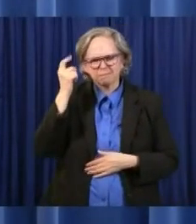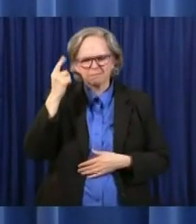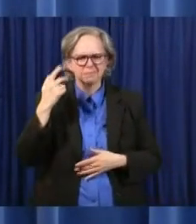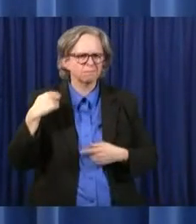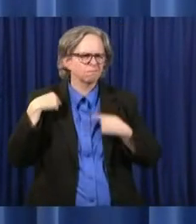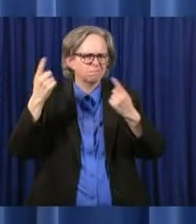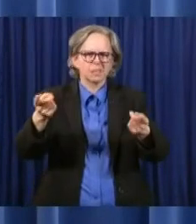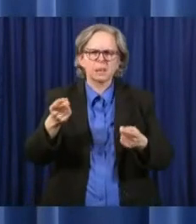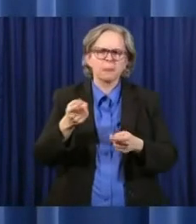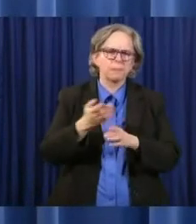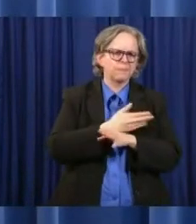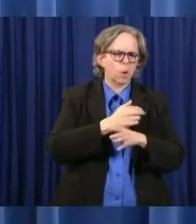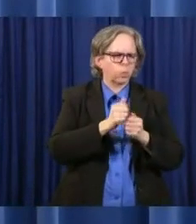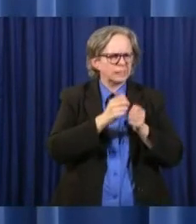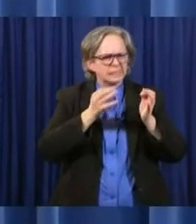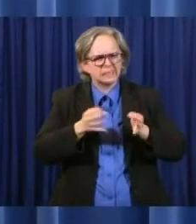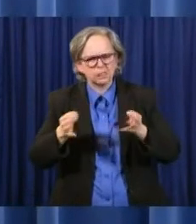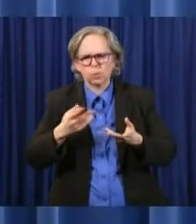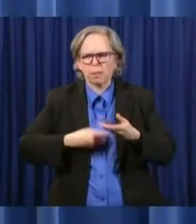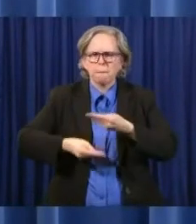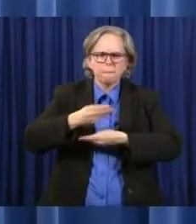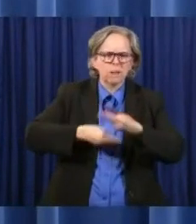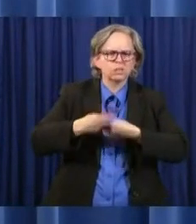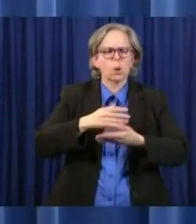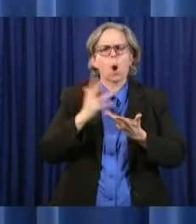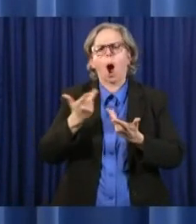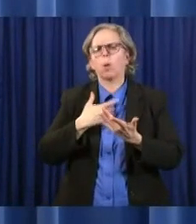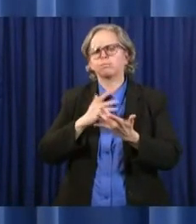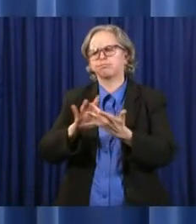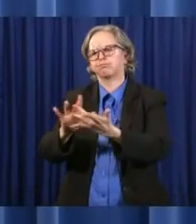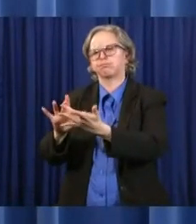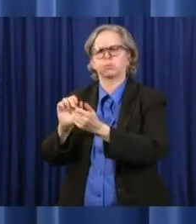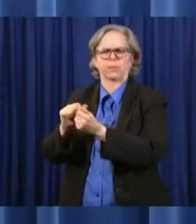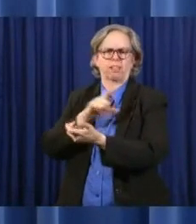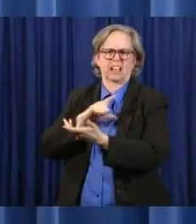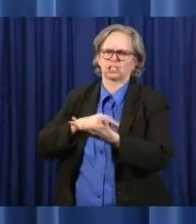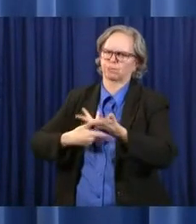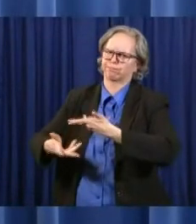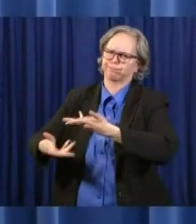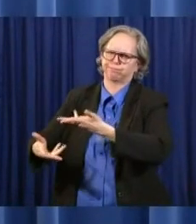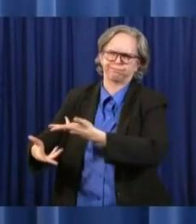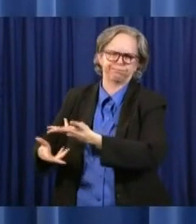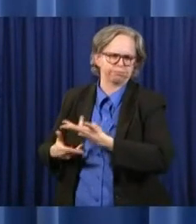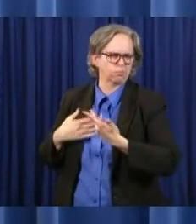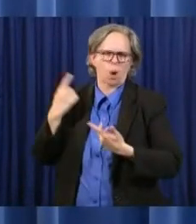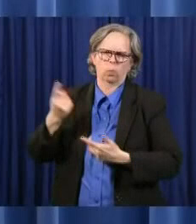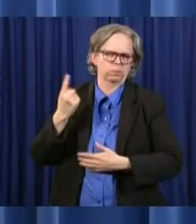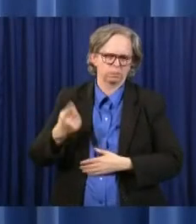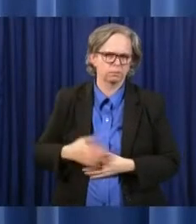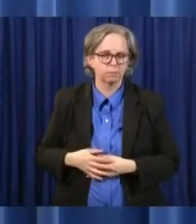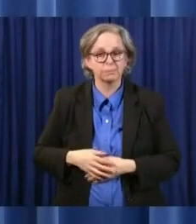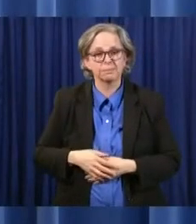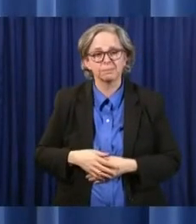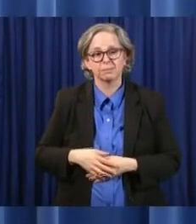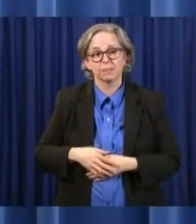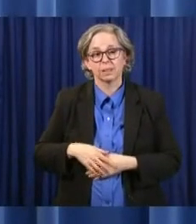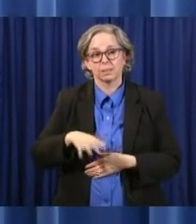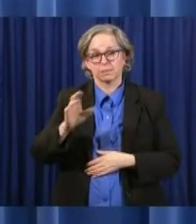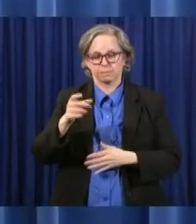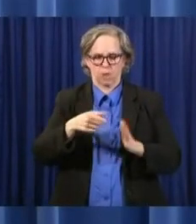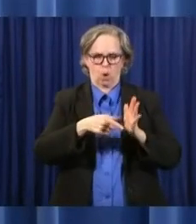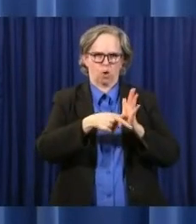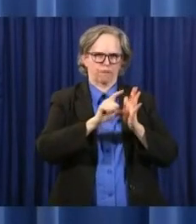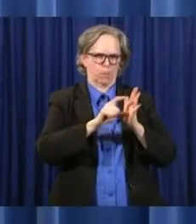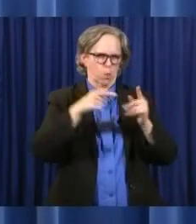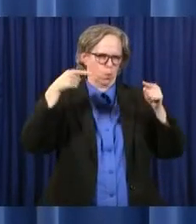we work with members of the state legislature. So as far as a review, we're going to have, you know,